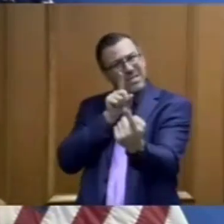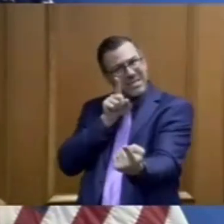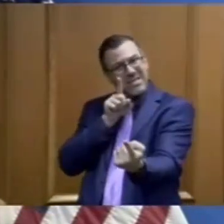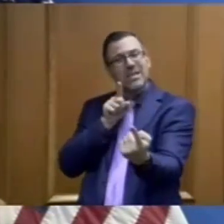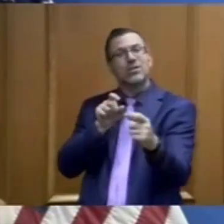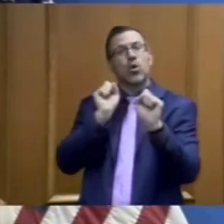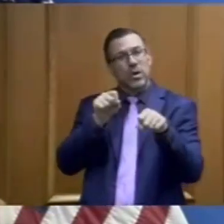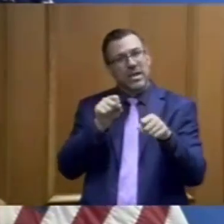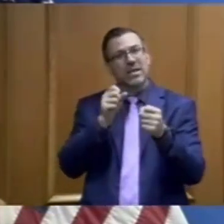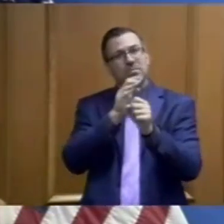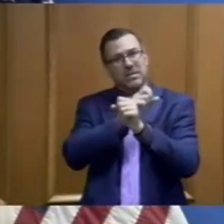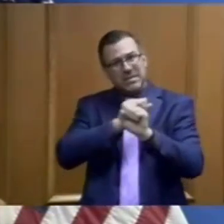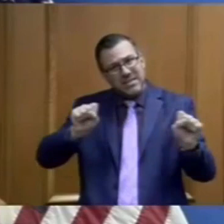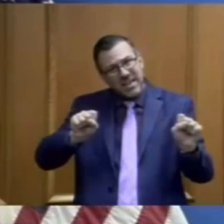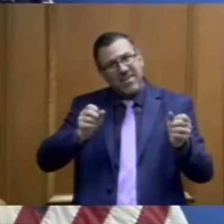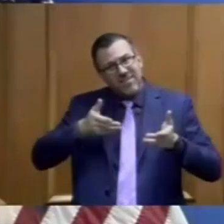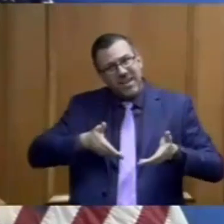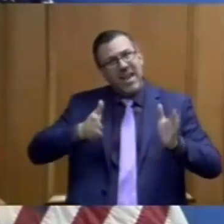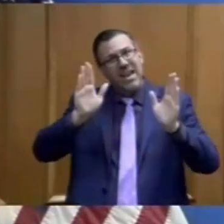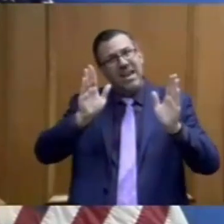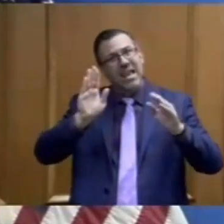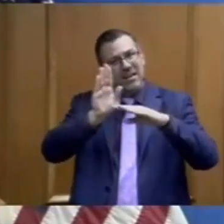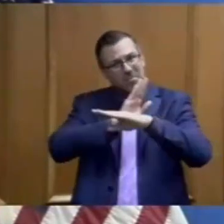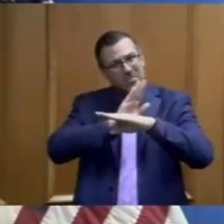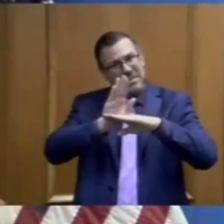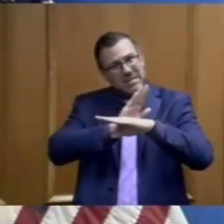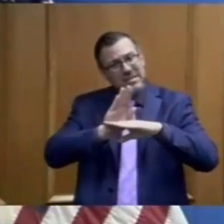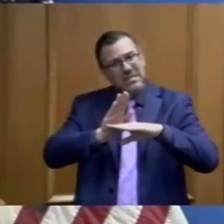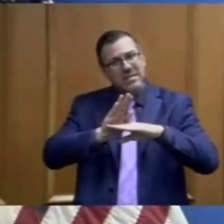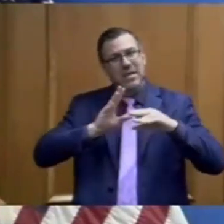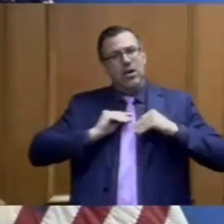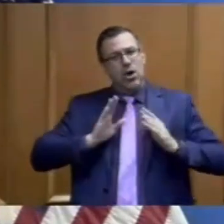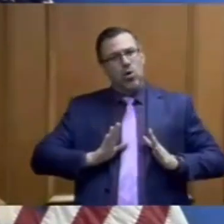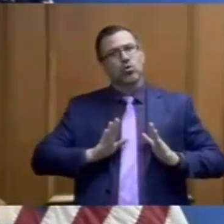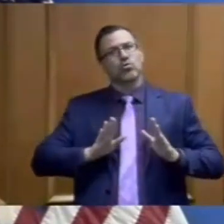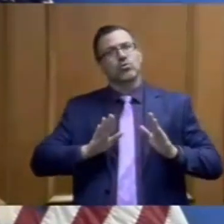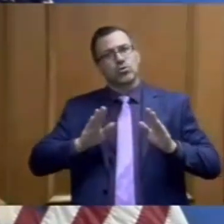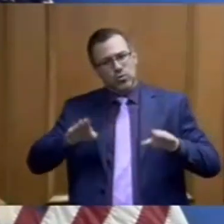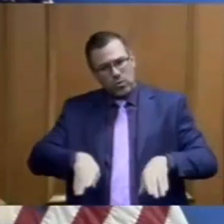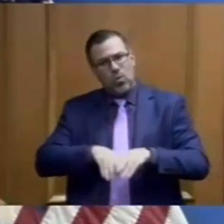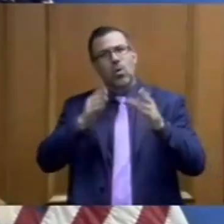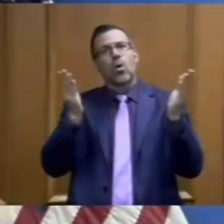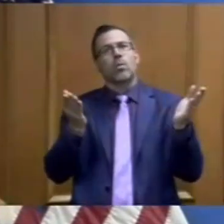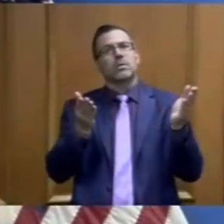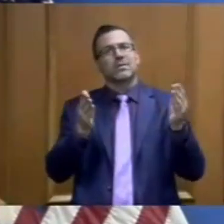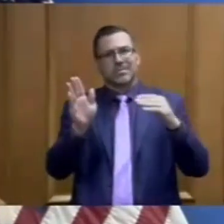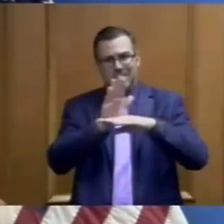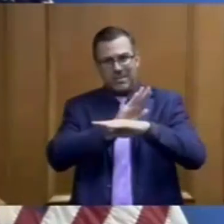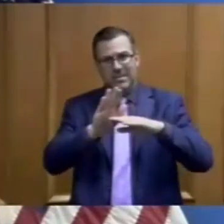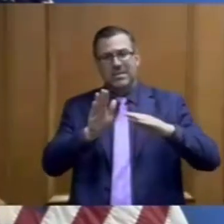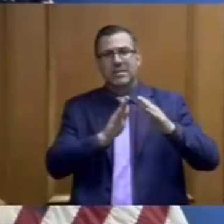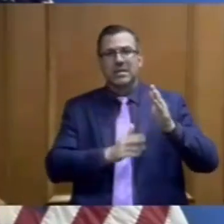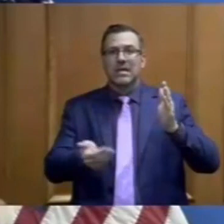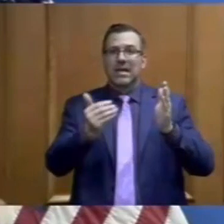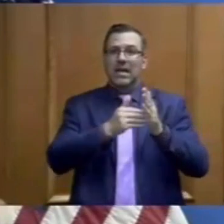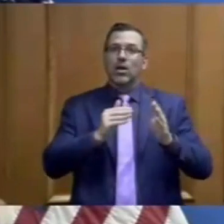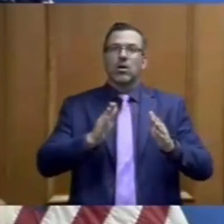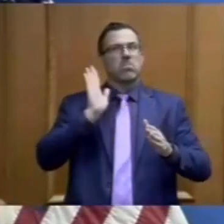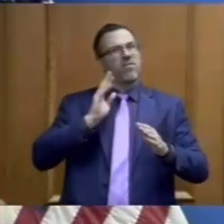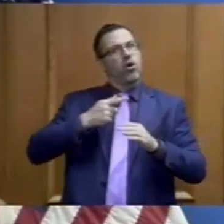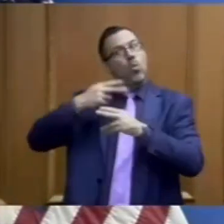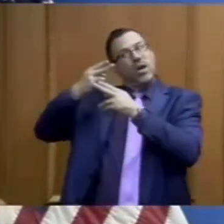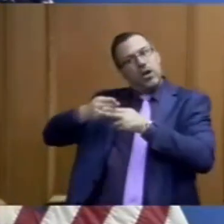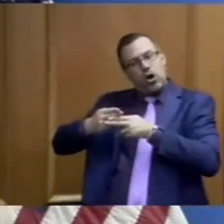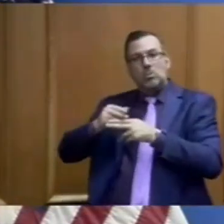can be safe and allow those business open business owners to reopen those previously deemed non-essential